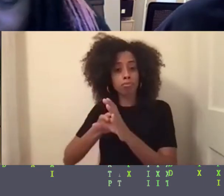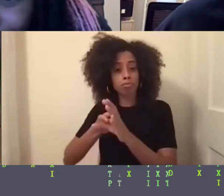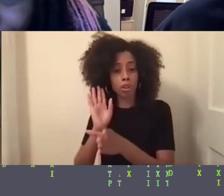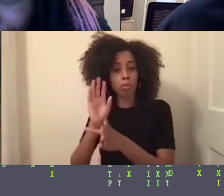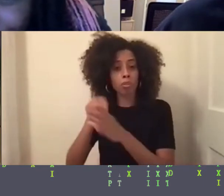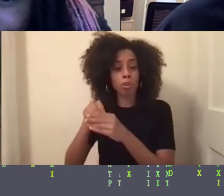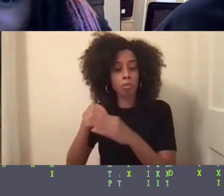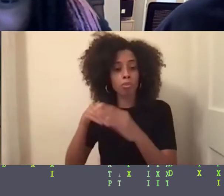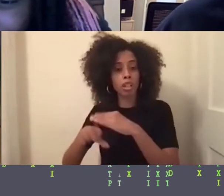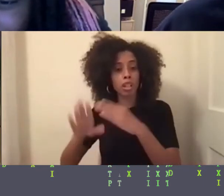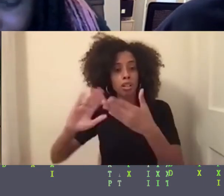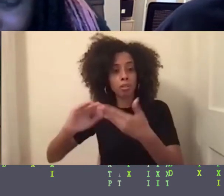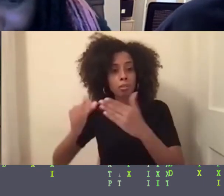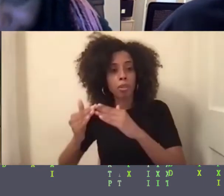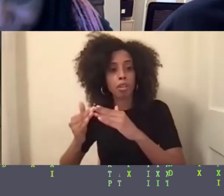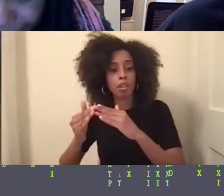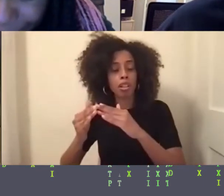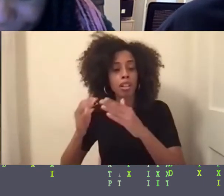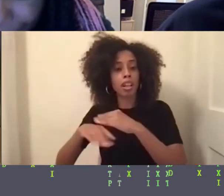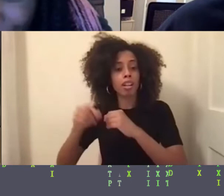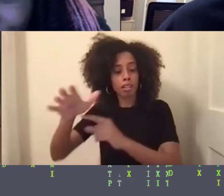own kind of spaces, how do you do this?